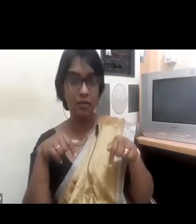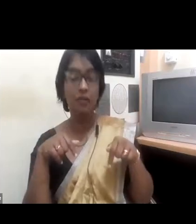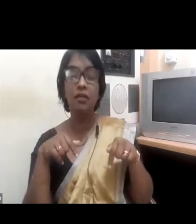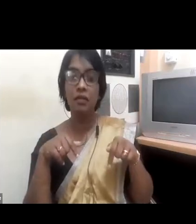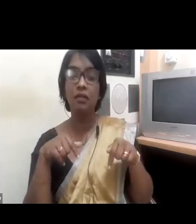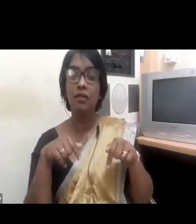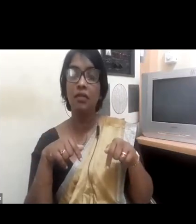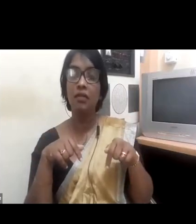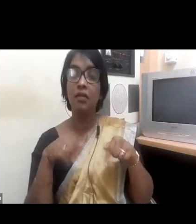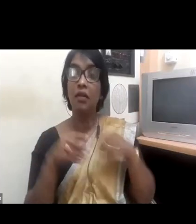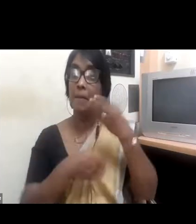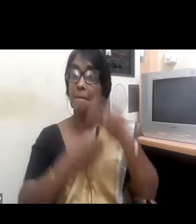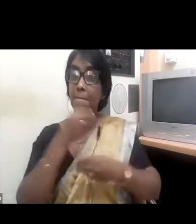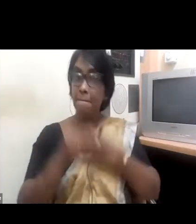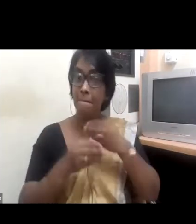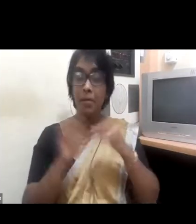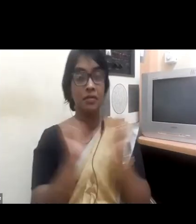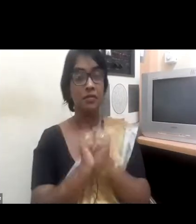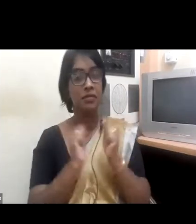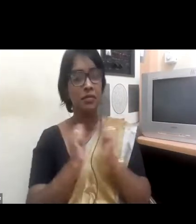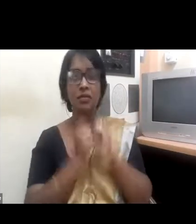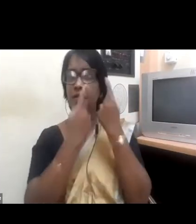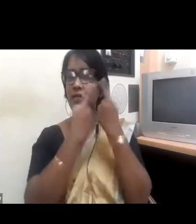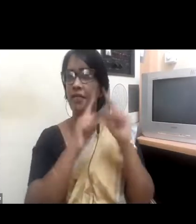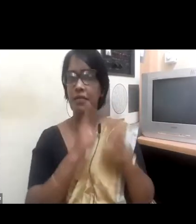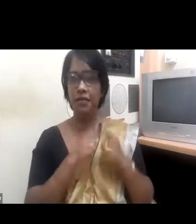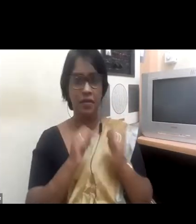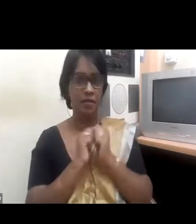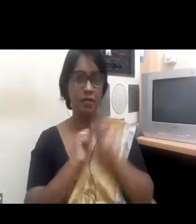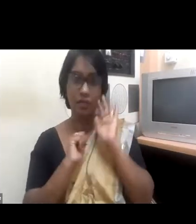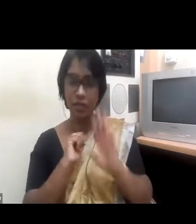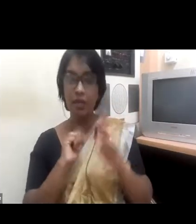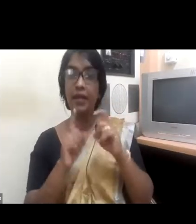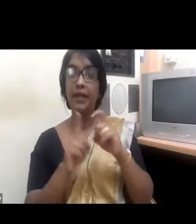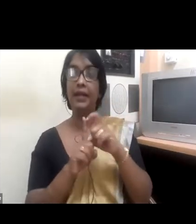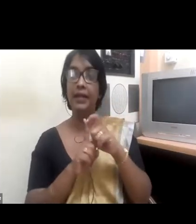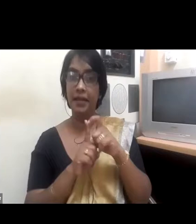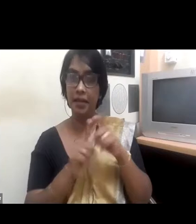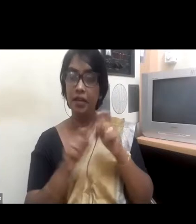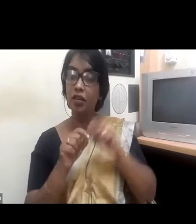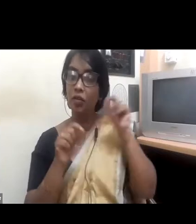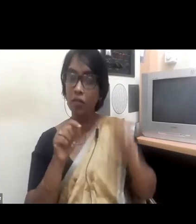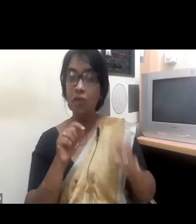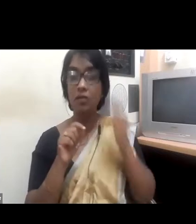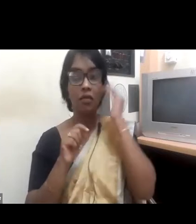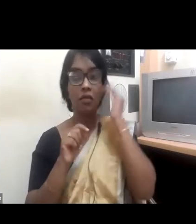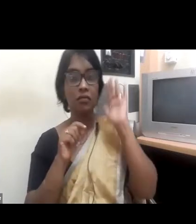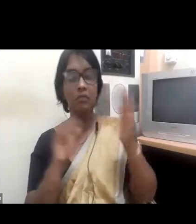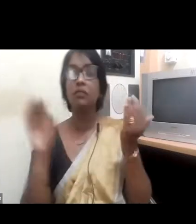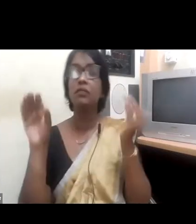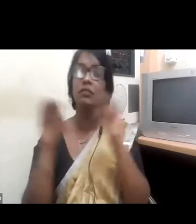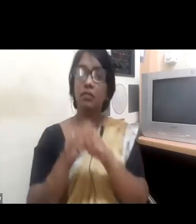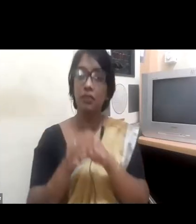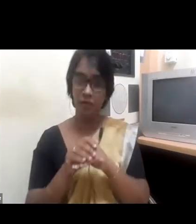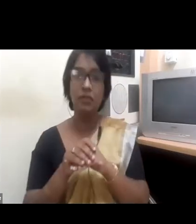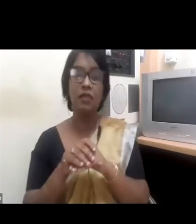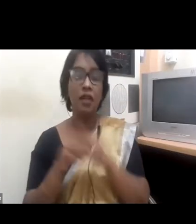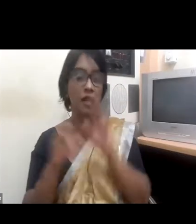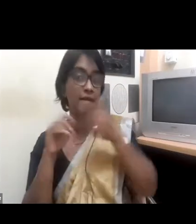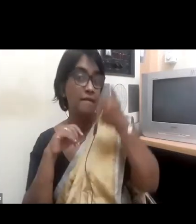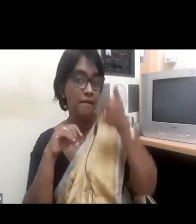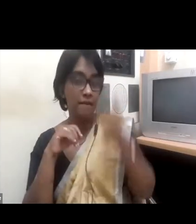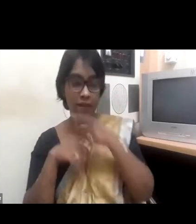gender representation on boards. We see correlation between better gender representation and